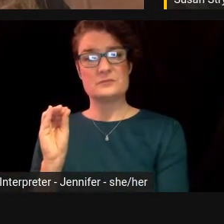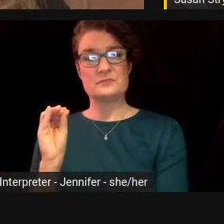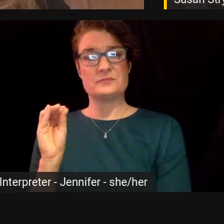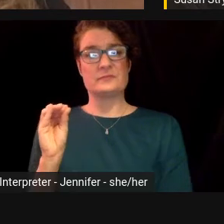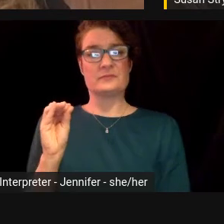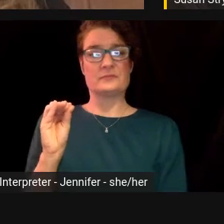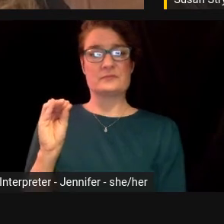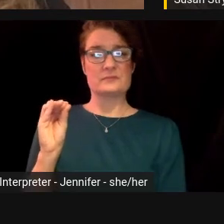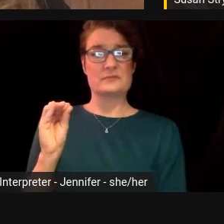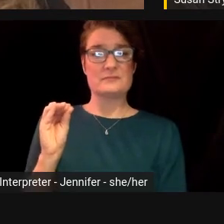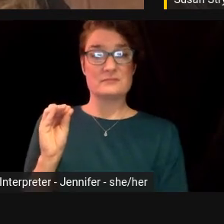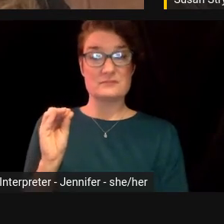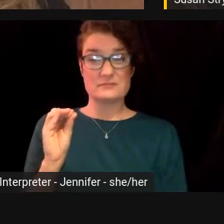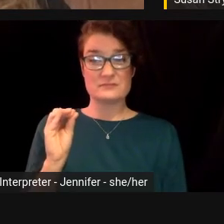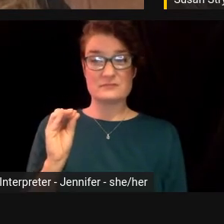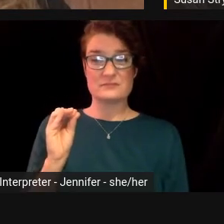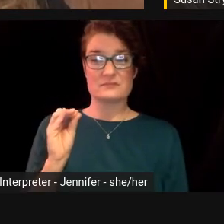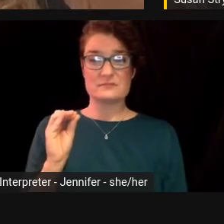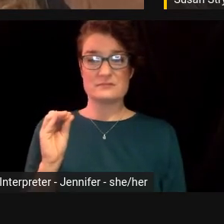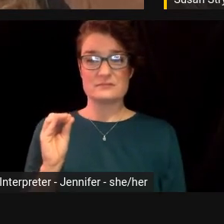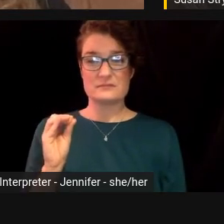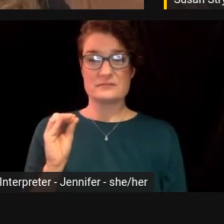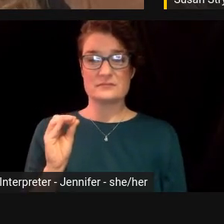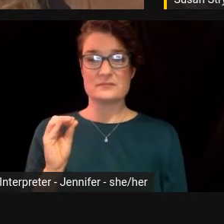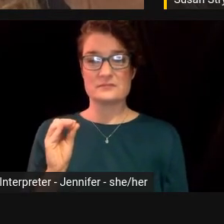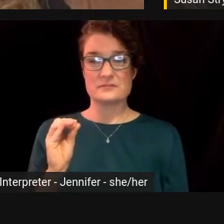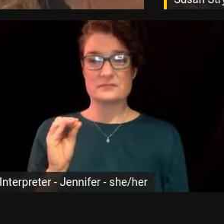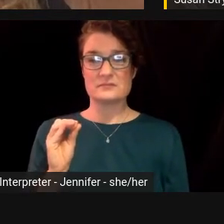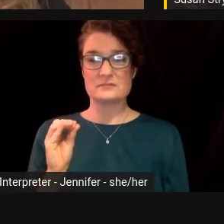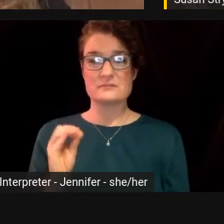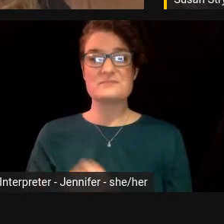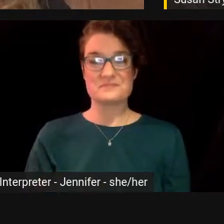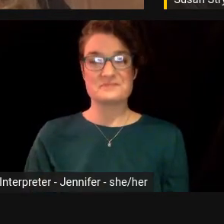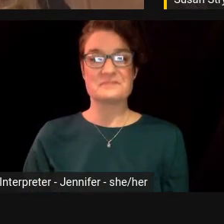yeah. Okay.